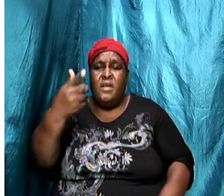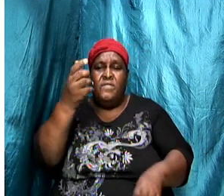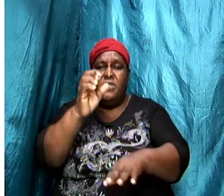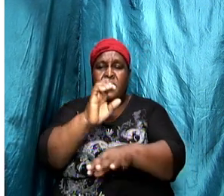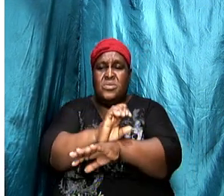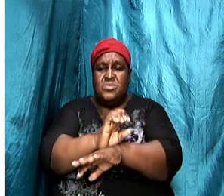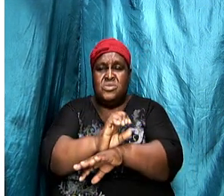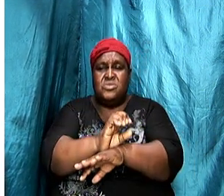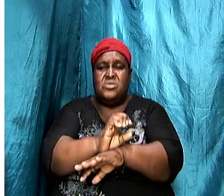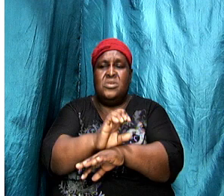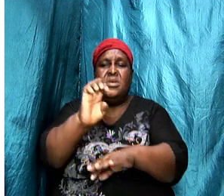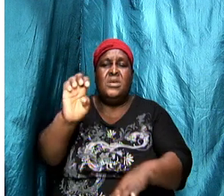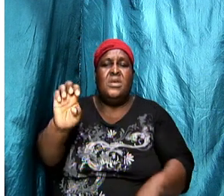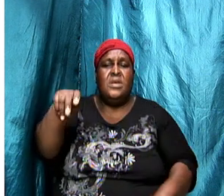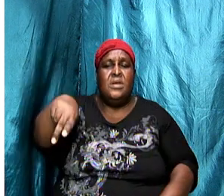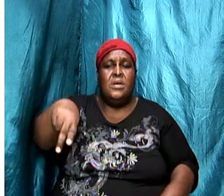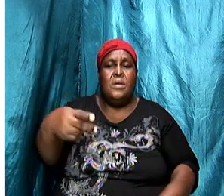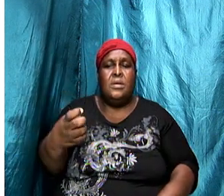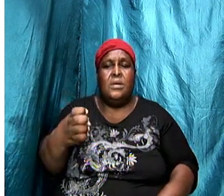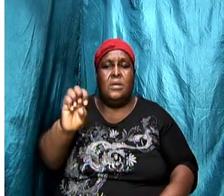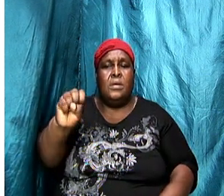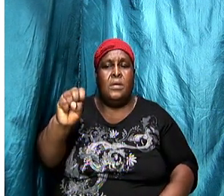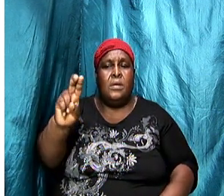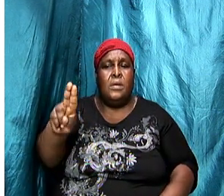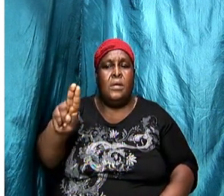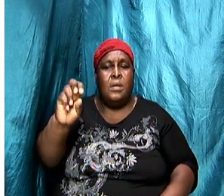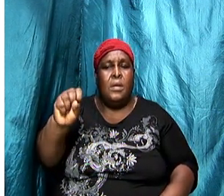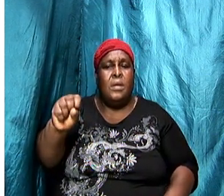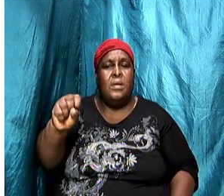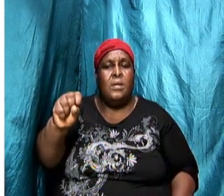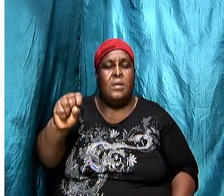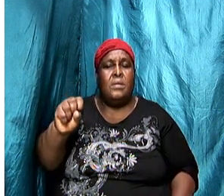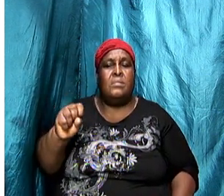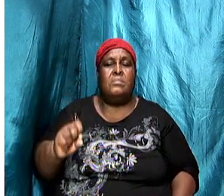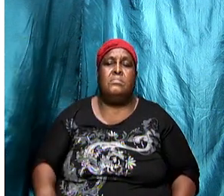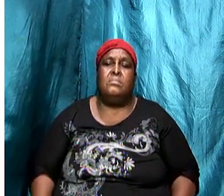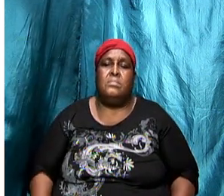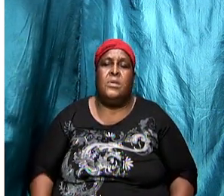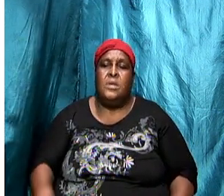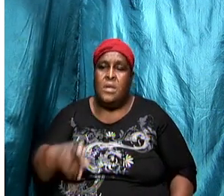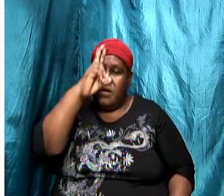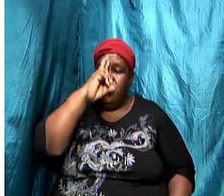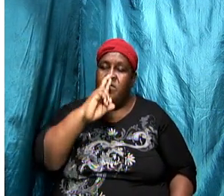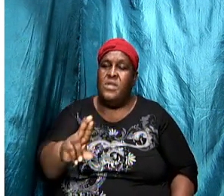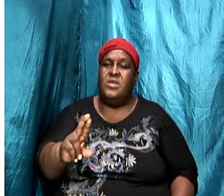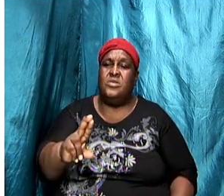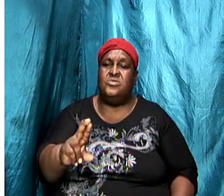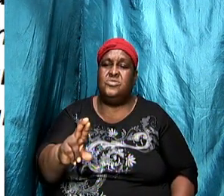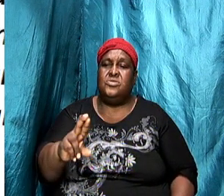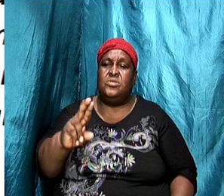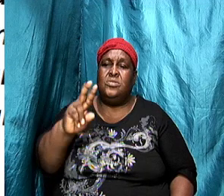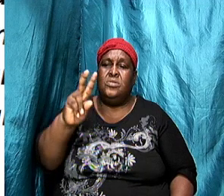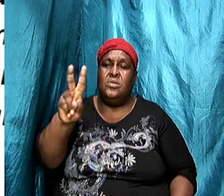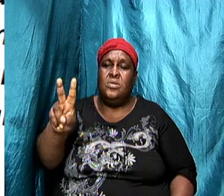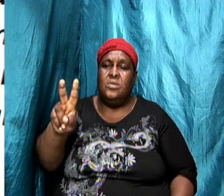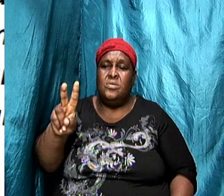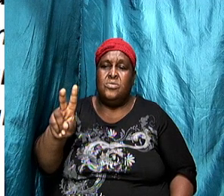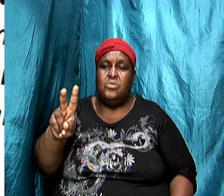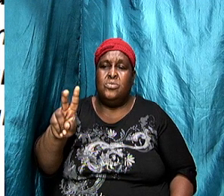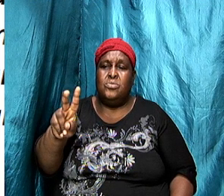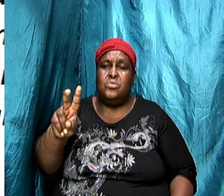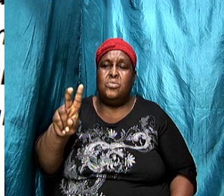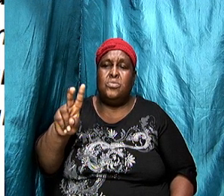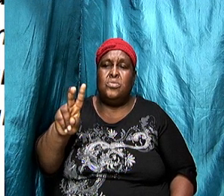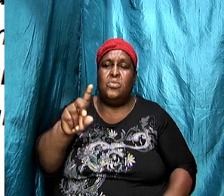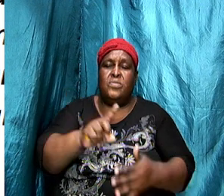to the church of Ephesus and I'd like us to turn together I'd bring it up on the screen because I want us to read